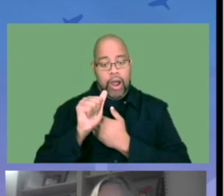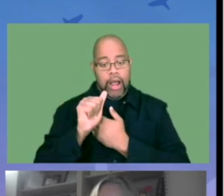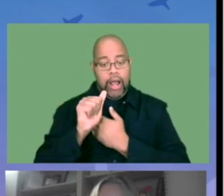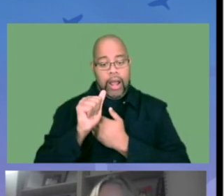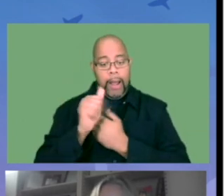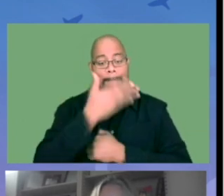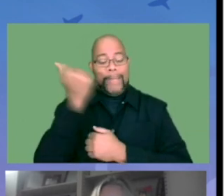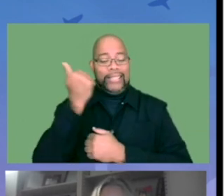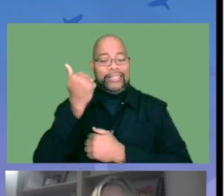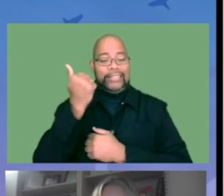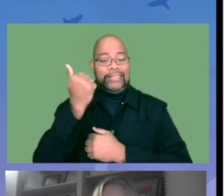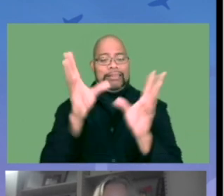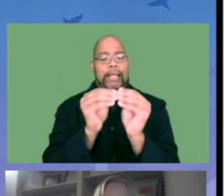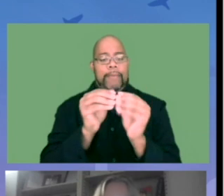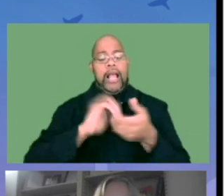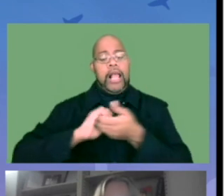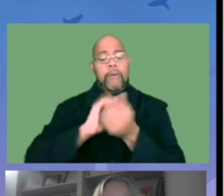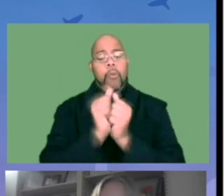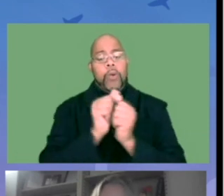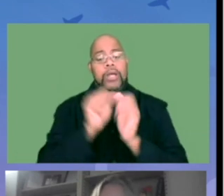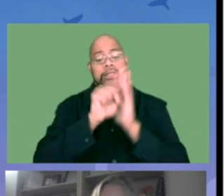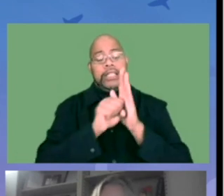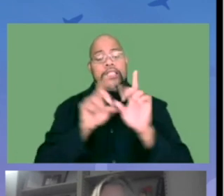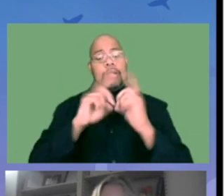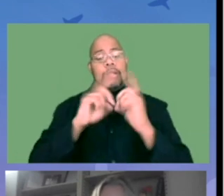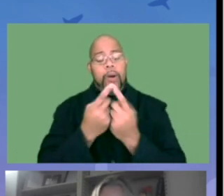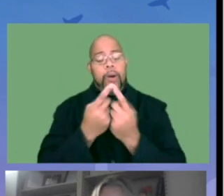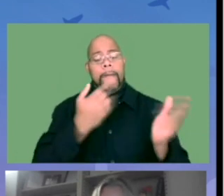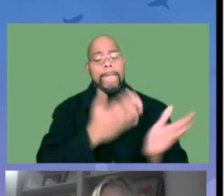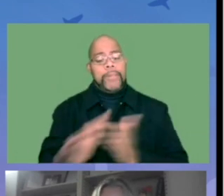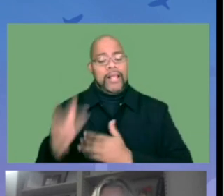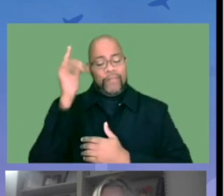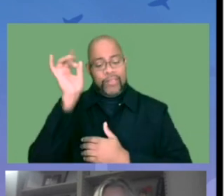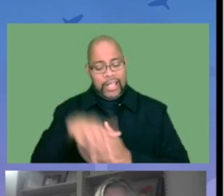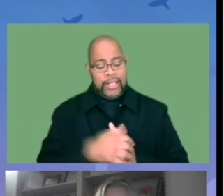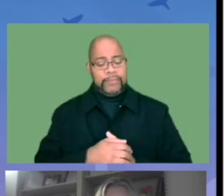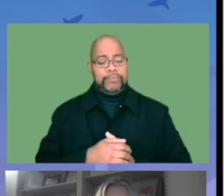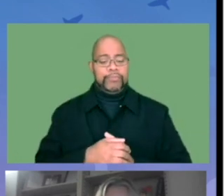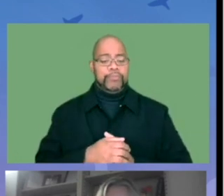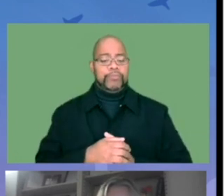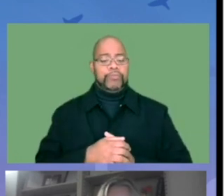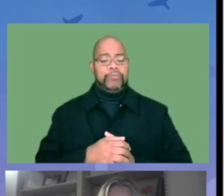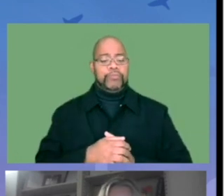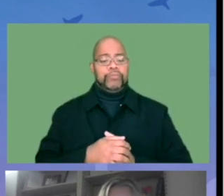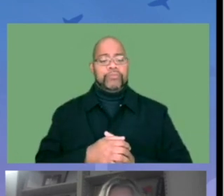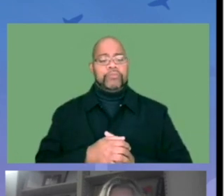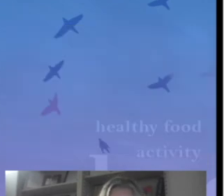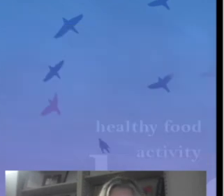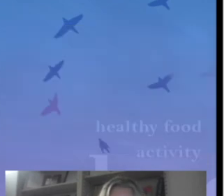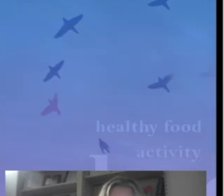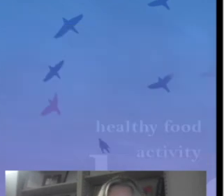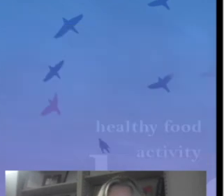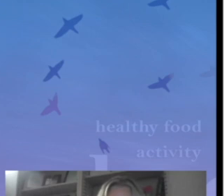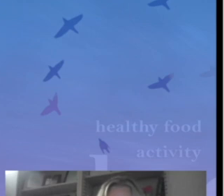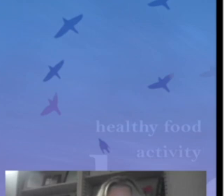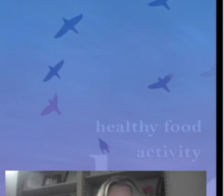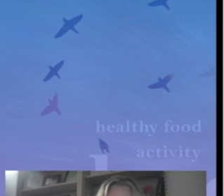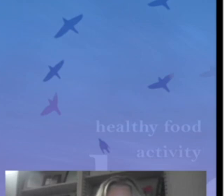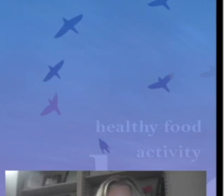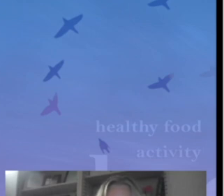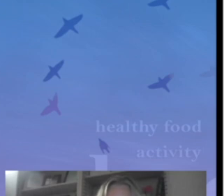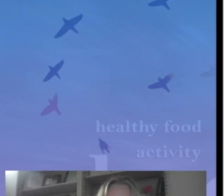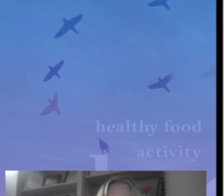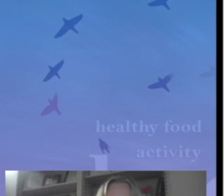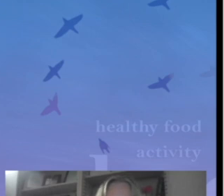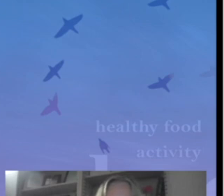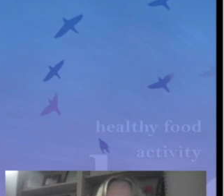was the Iowa Best Summit. In collaboration with the State Department, we planned for this. For about half of the